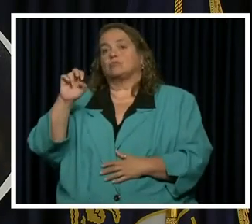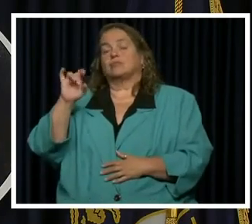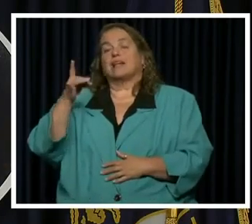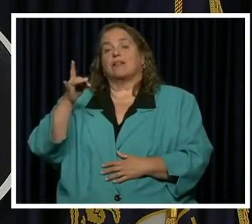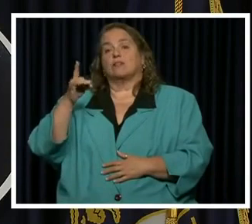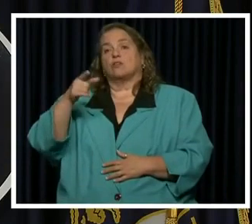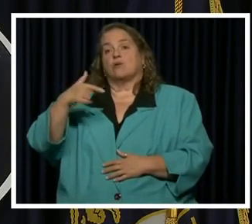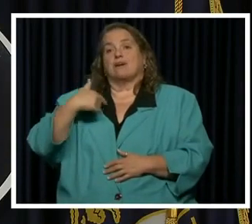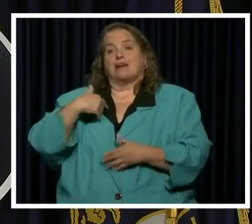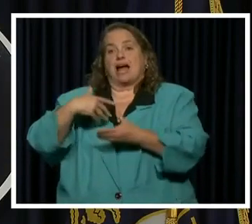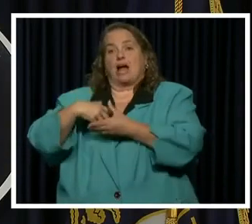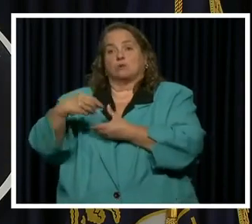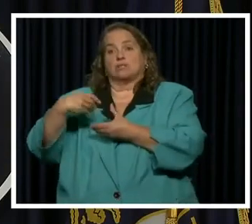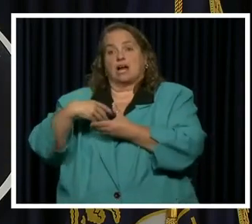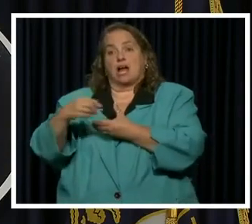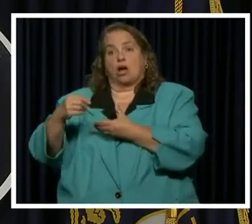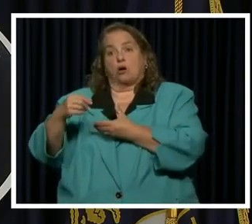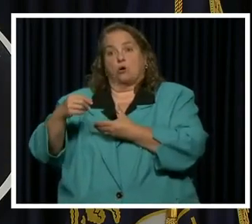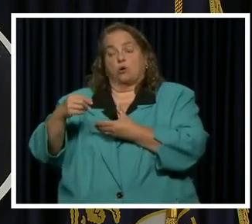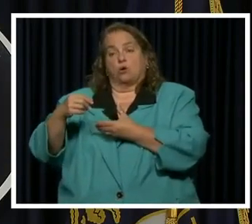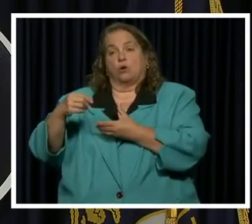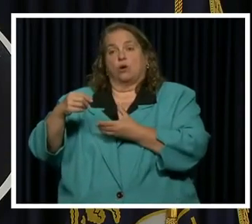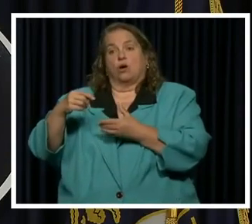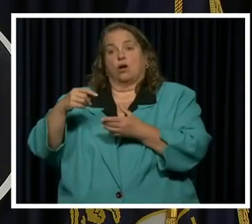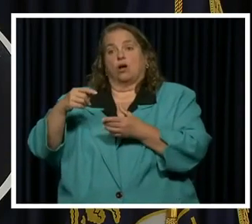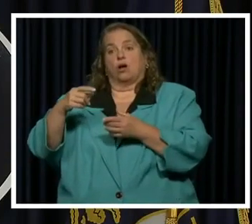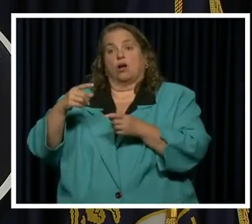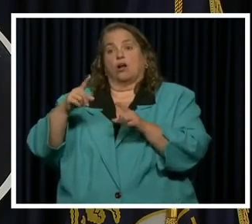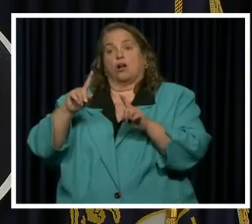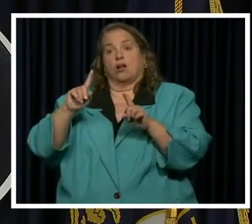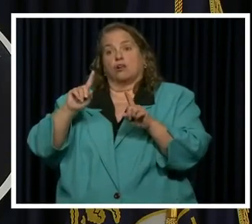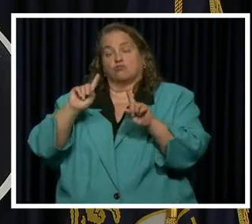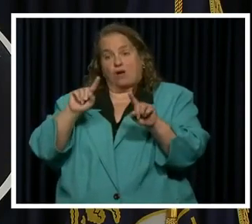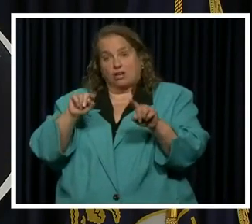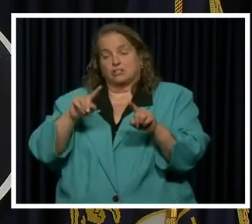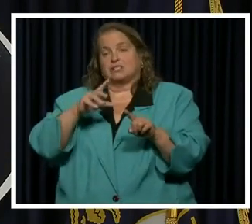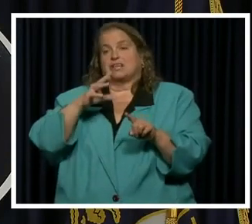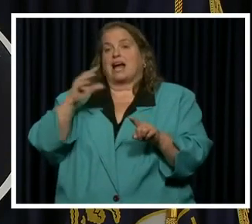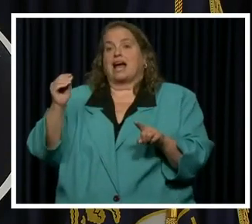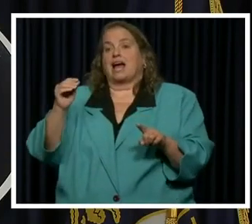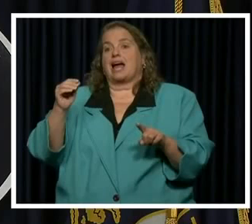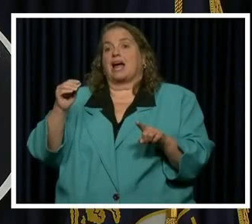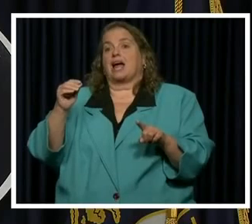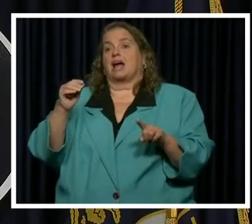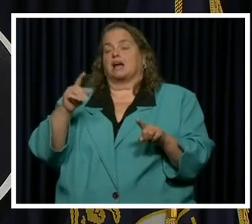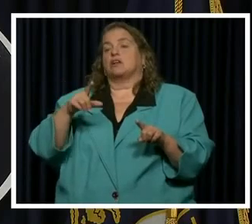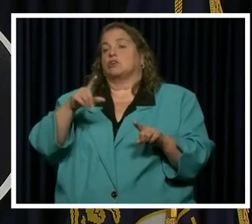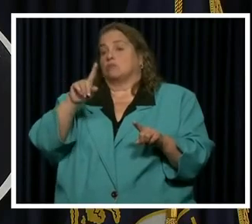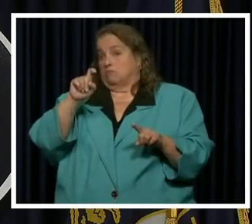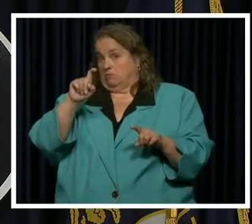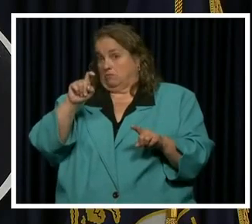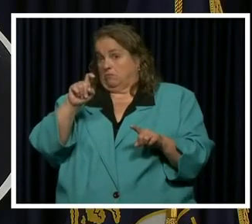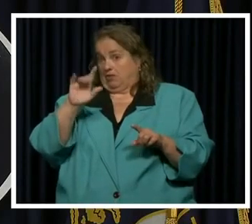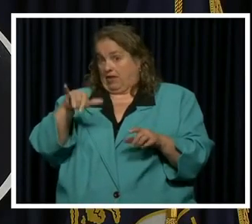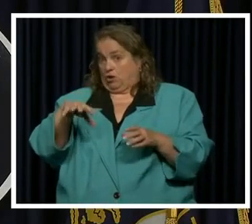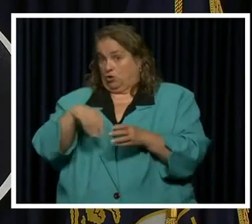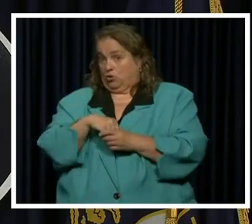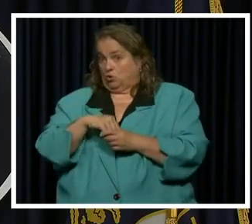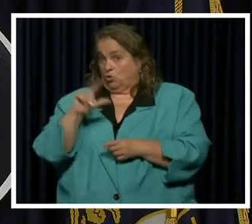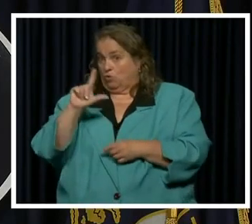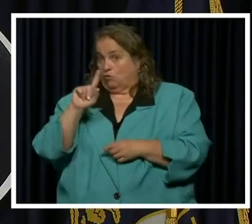Does that include the Louisville Zoo? So we want to make sure we haven't specifically talked with the Louisville Zoo.